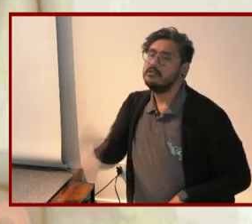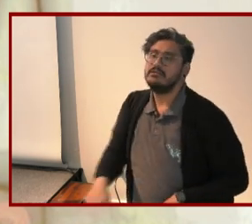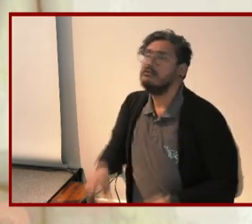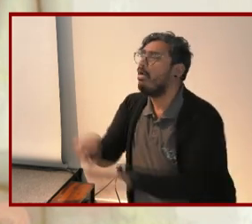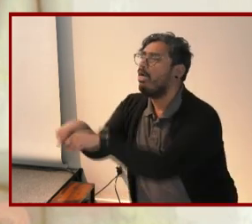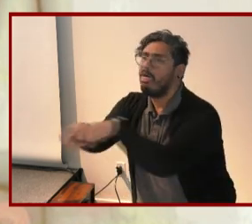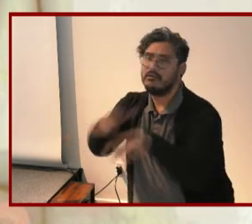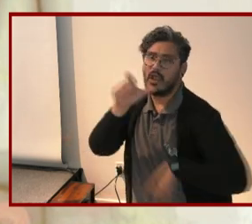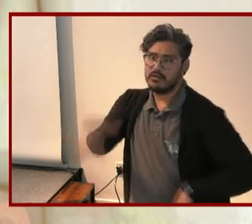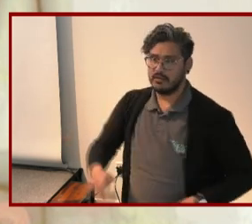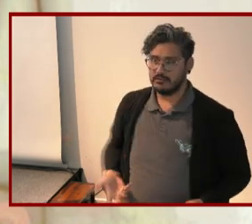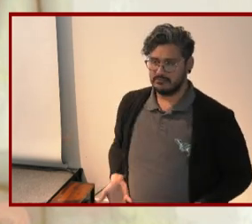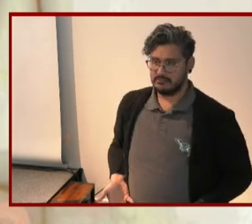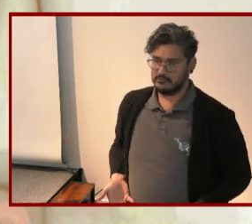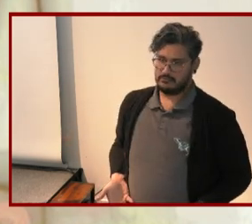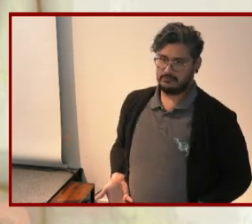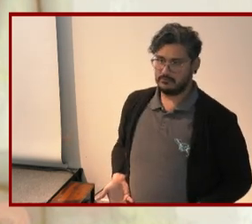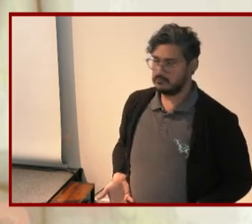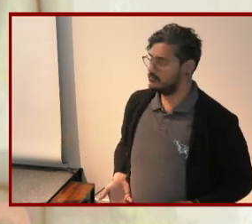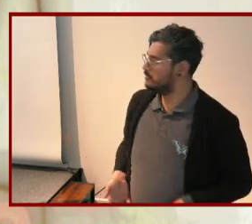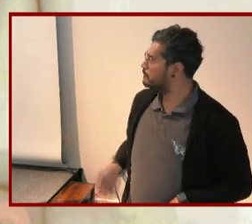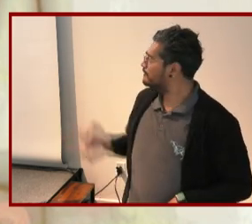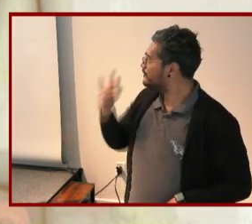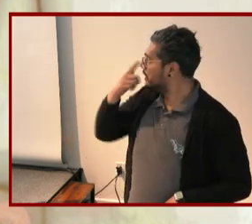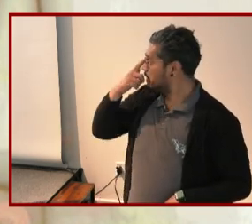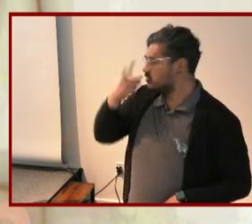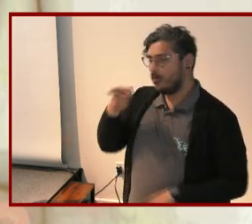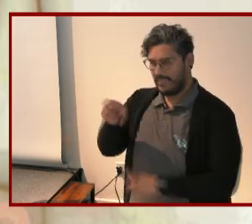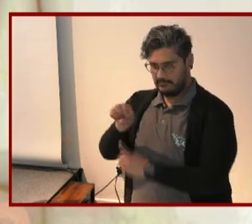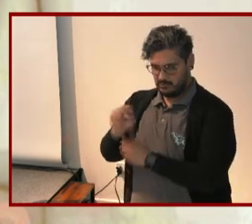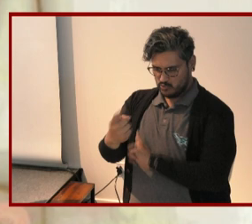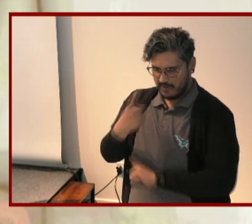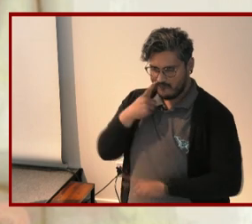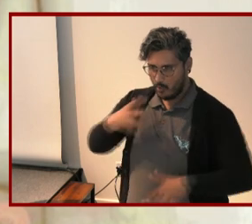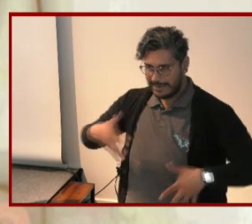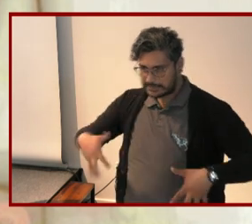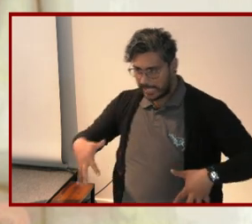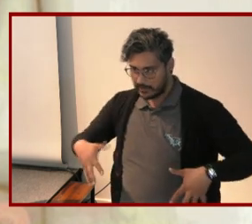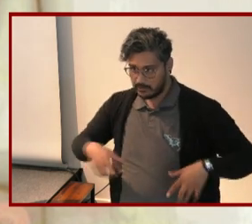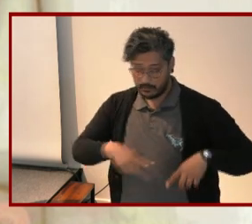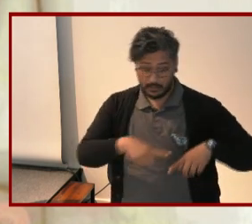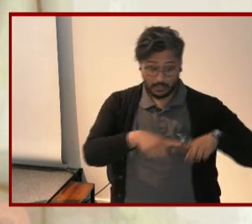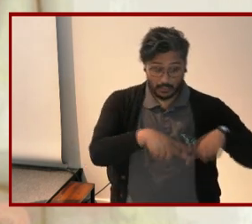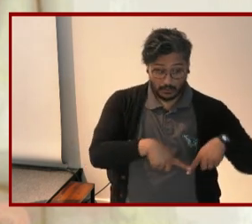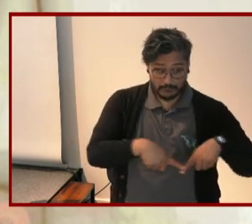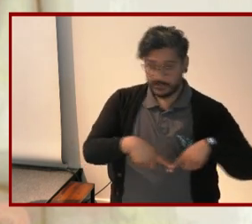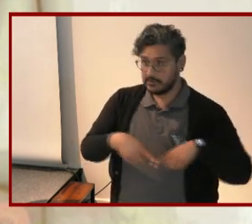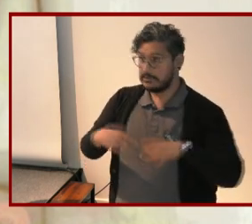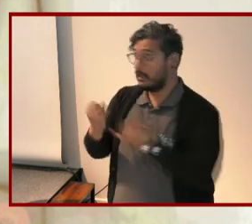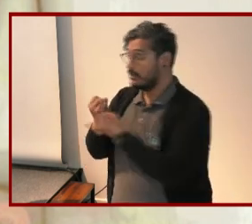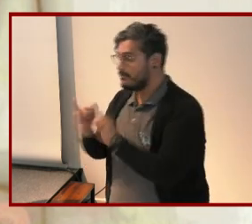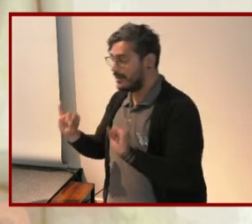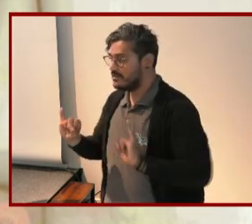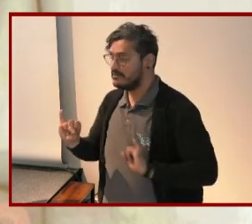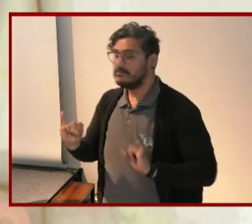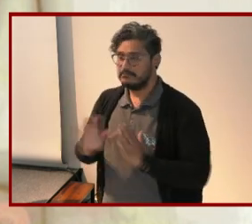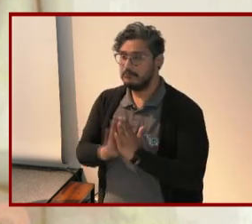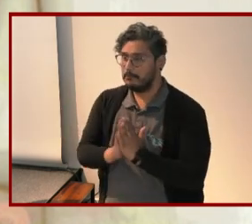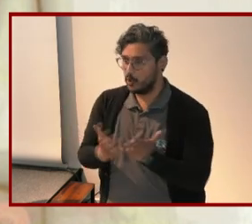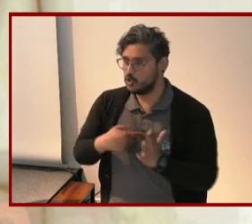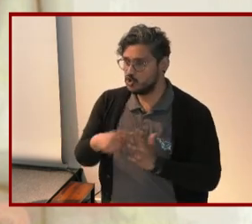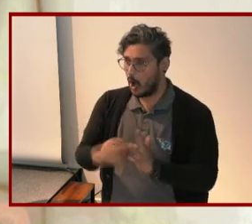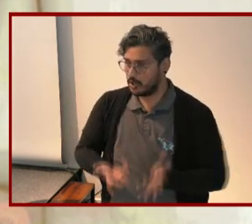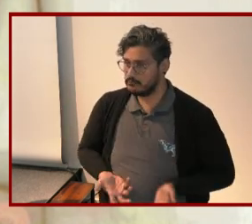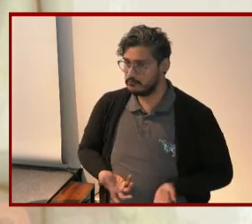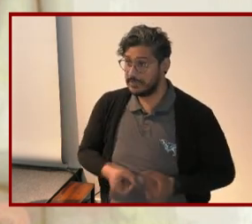so this site of anxiety about independence independence is where my book begins the disabled child is a